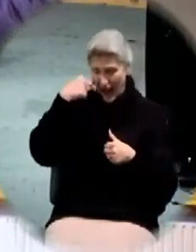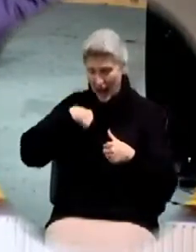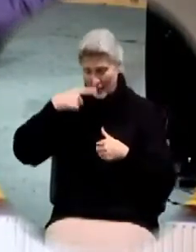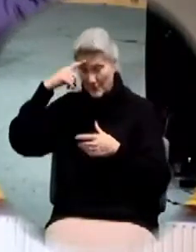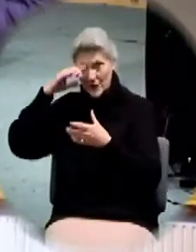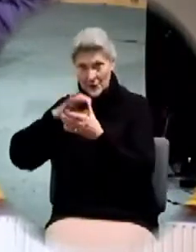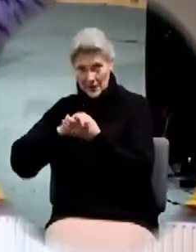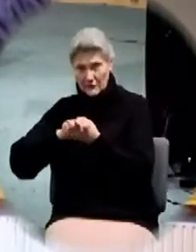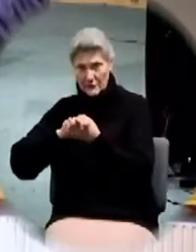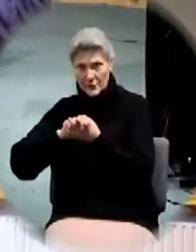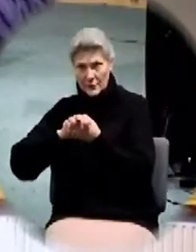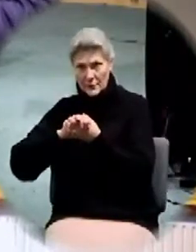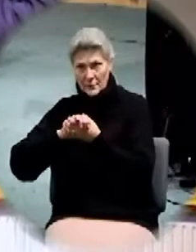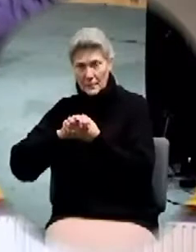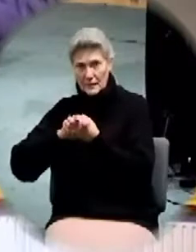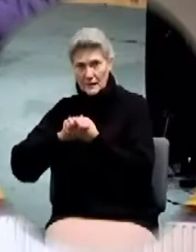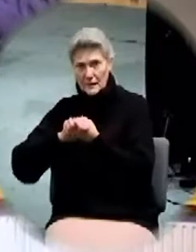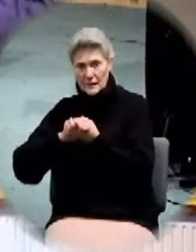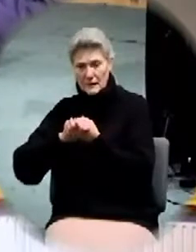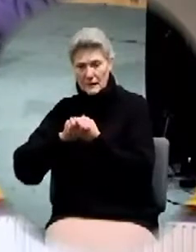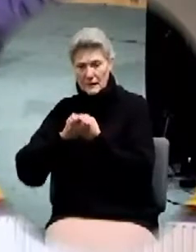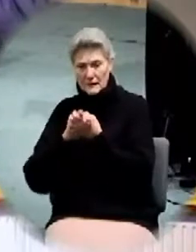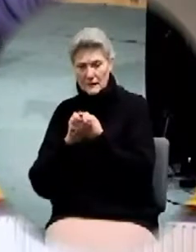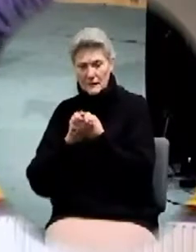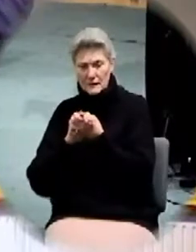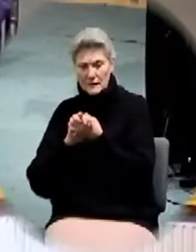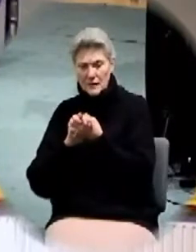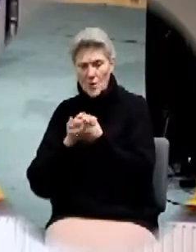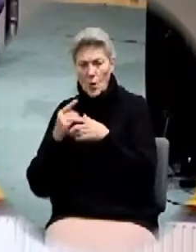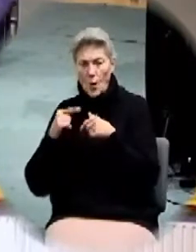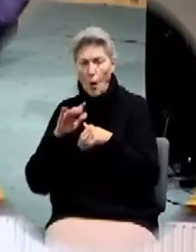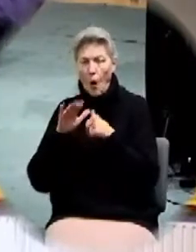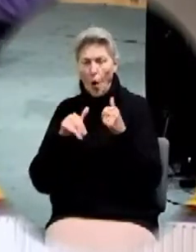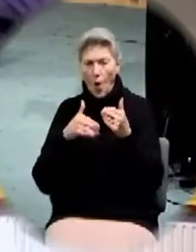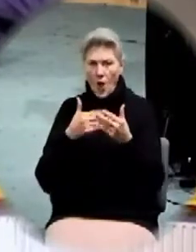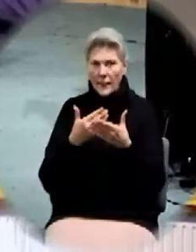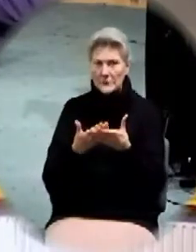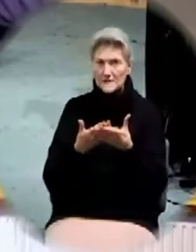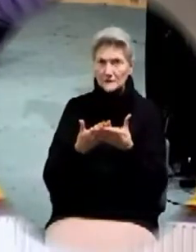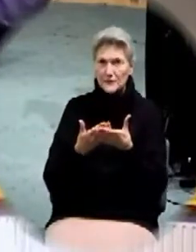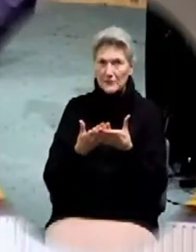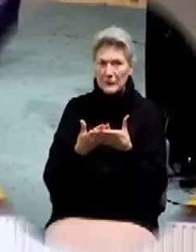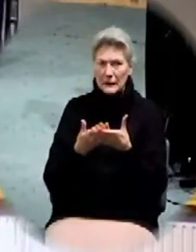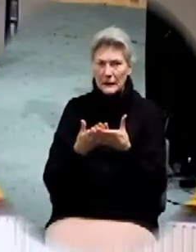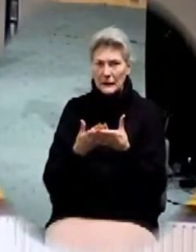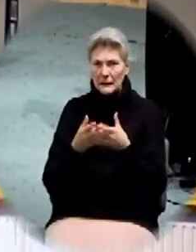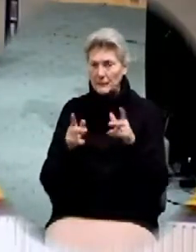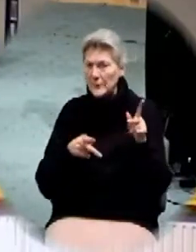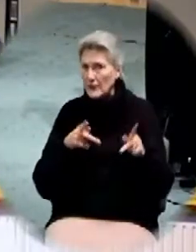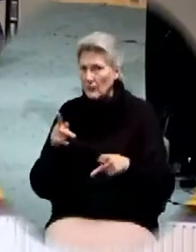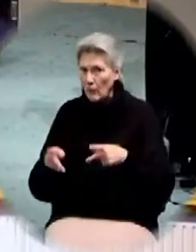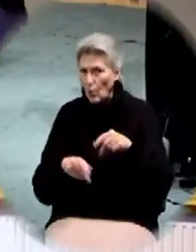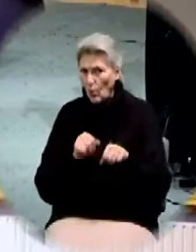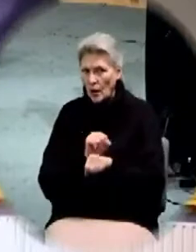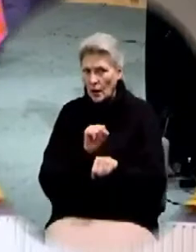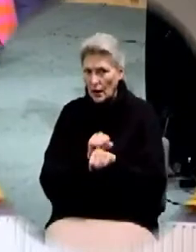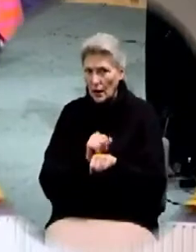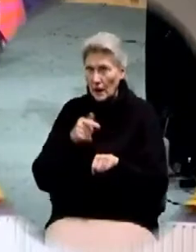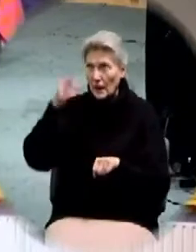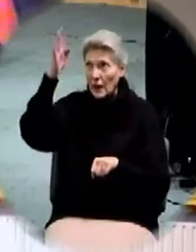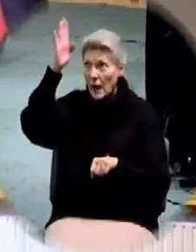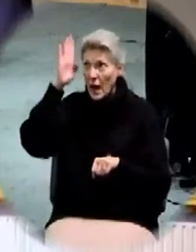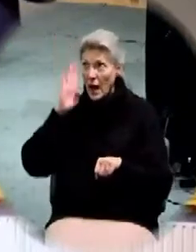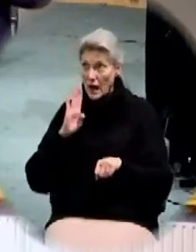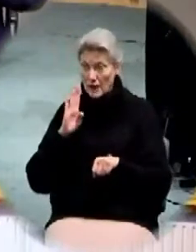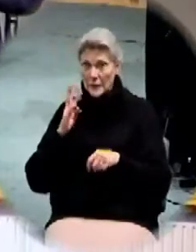theories or anything like that but I personally believe that while all of this may be mankind at work God has